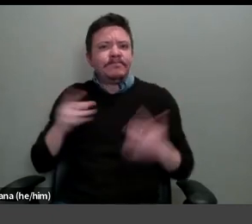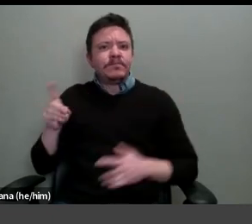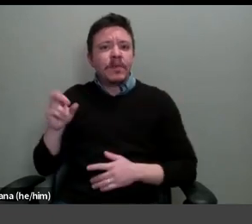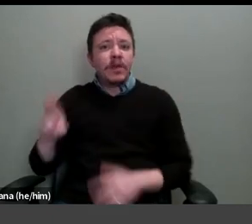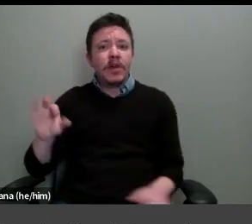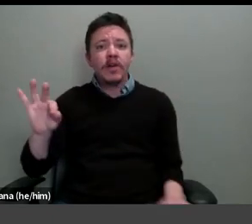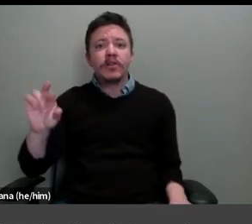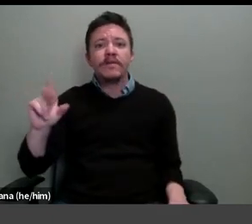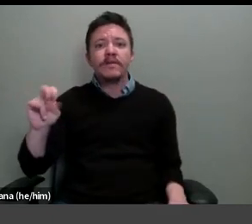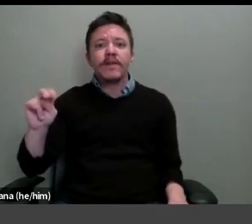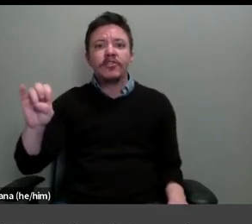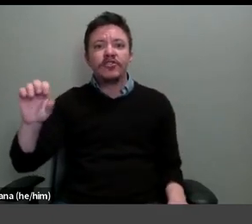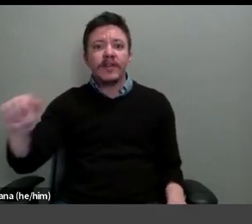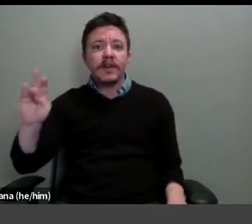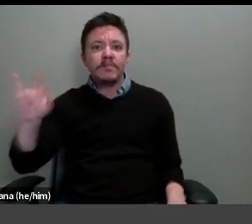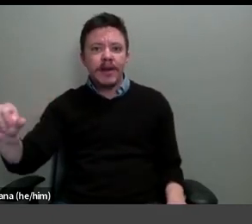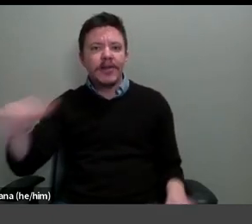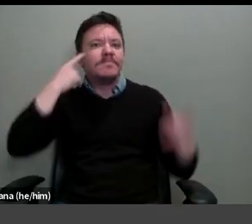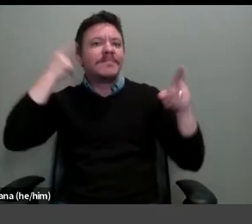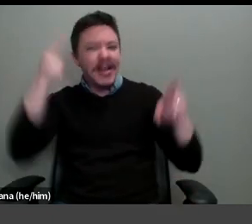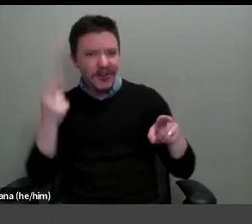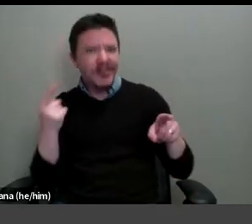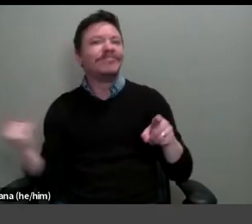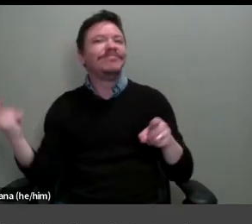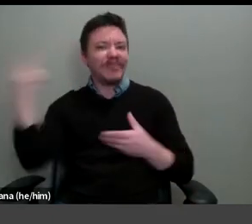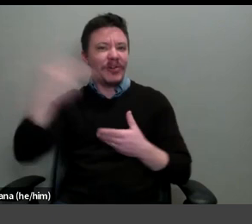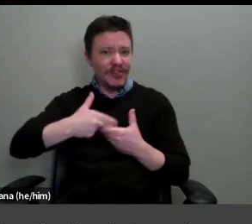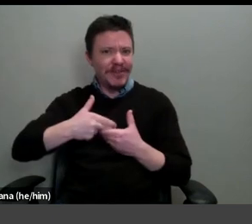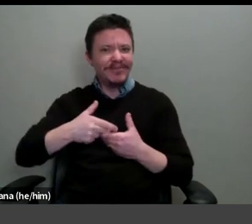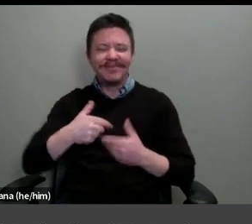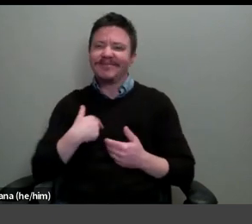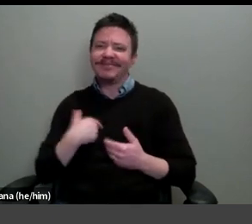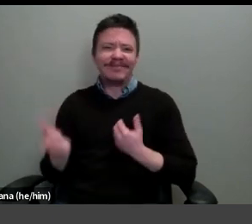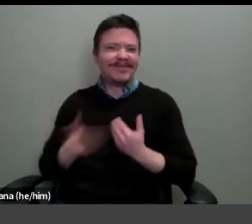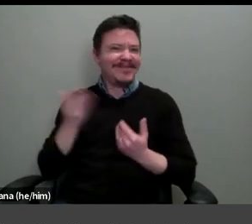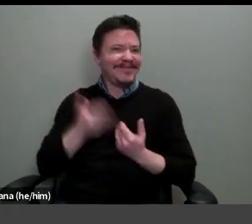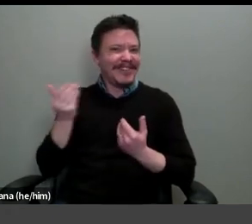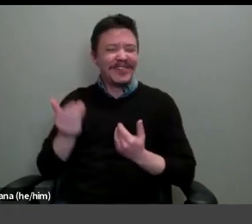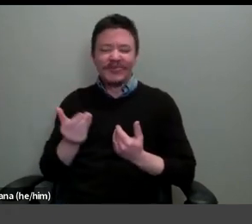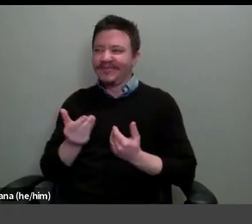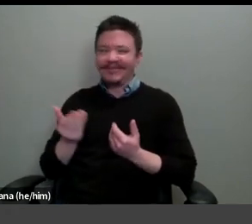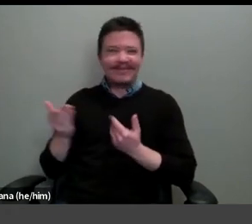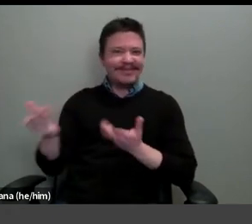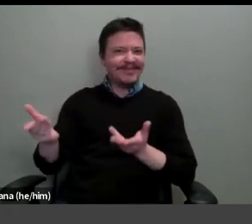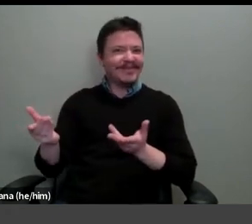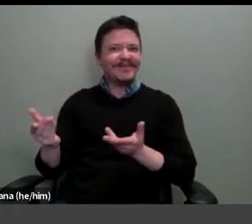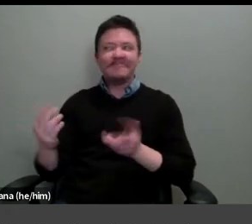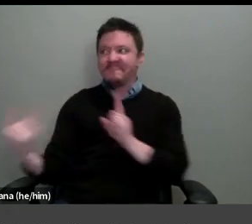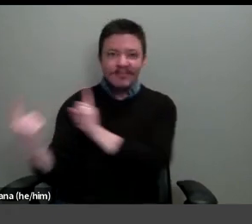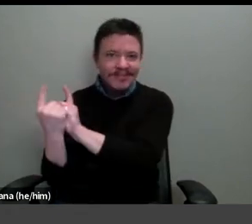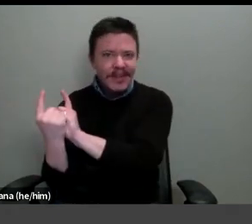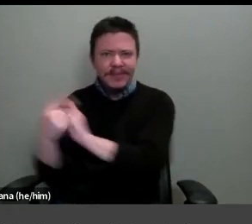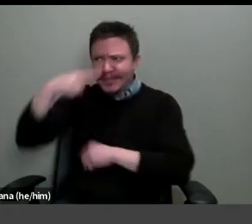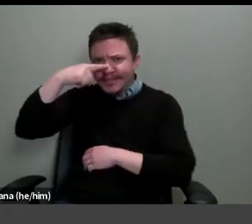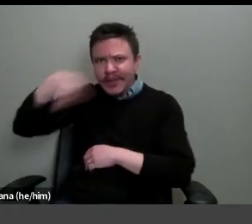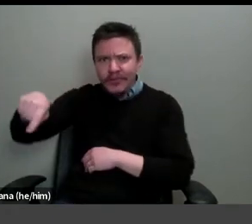contribute to our catalog. So it was an easy step to go back to Dr. Berry and ask her